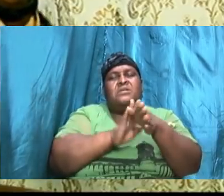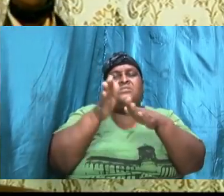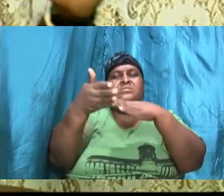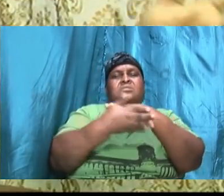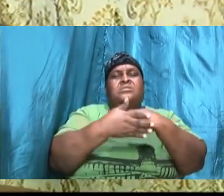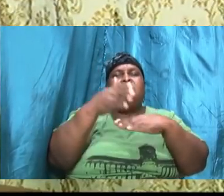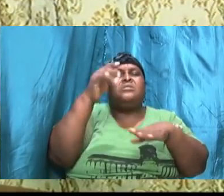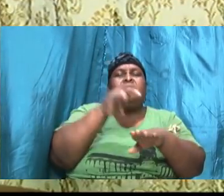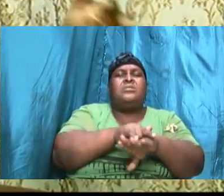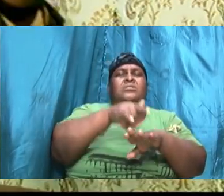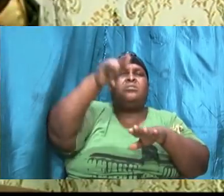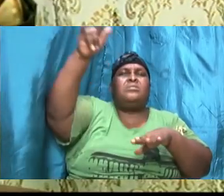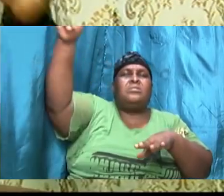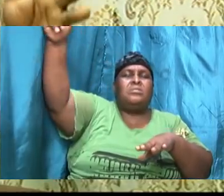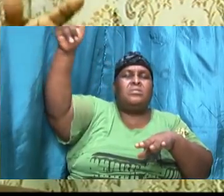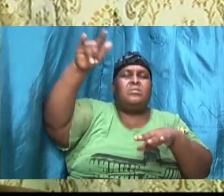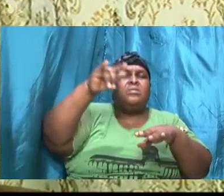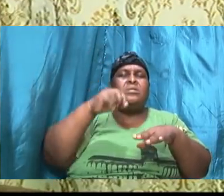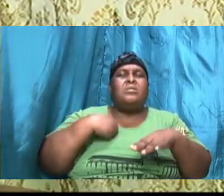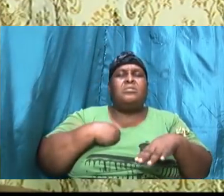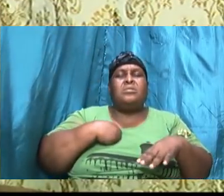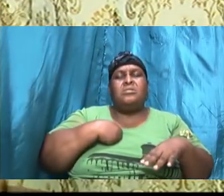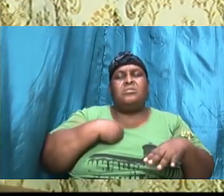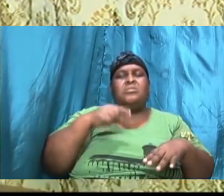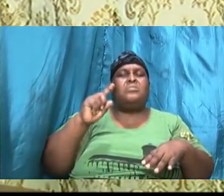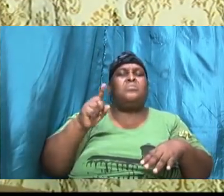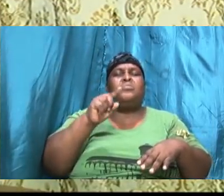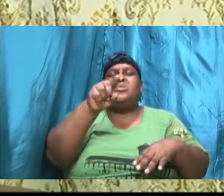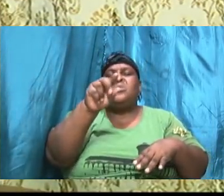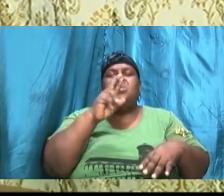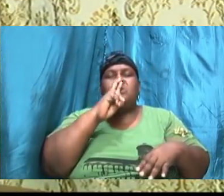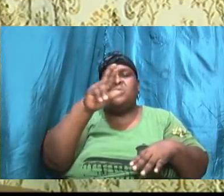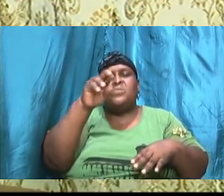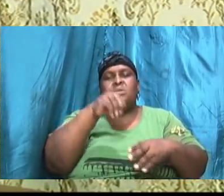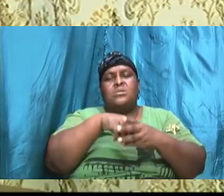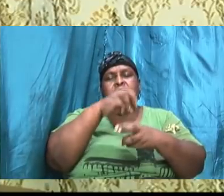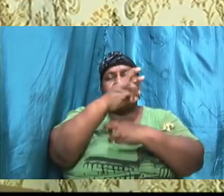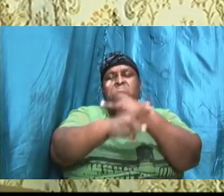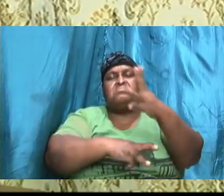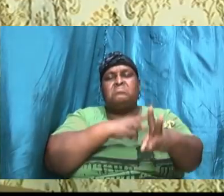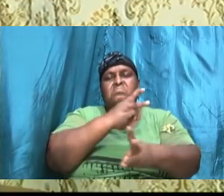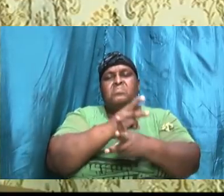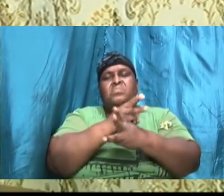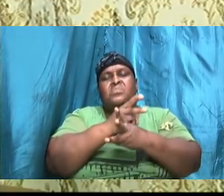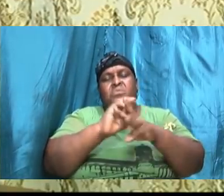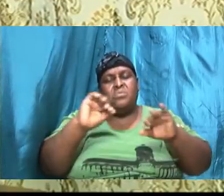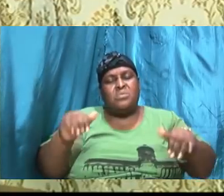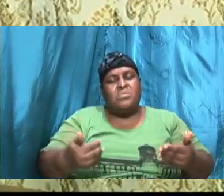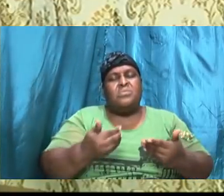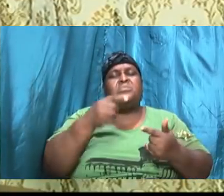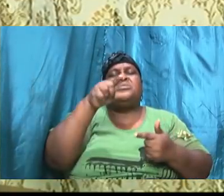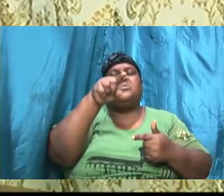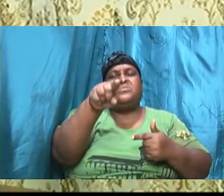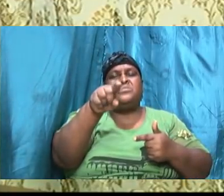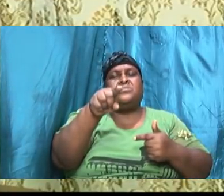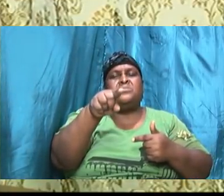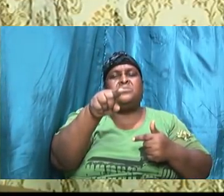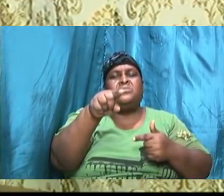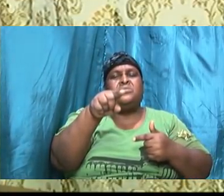are in the US of A, whether you are in Canada, or wherever you are in this world. You know, we greet you. We